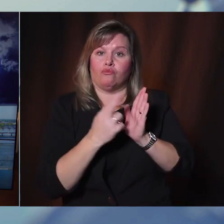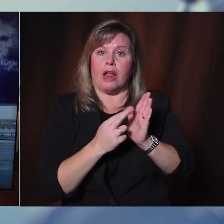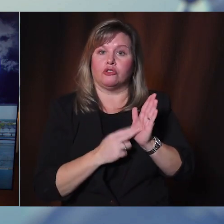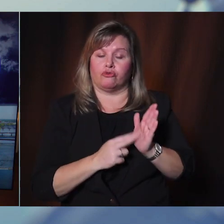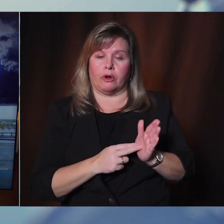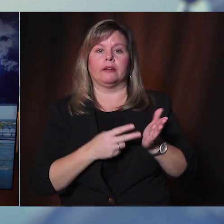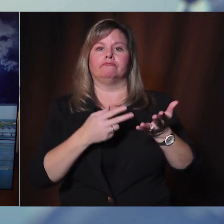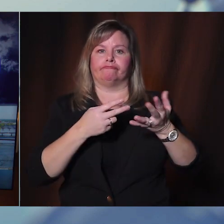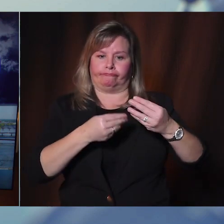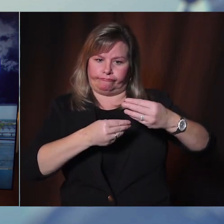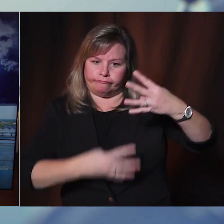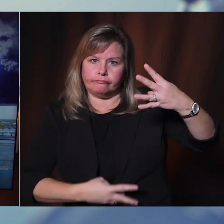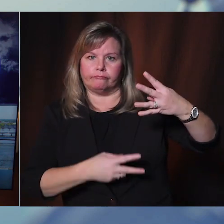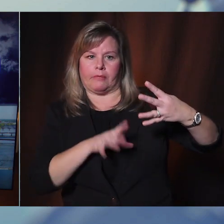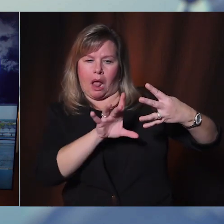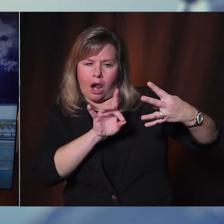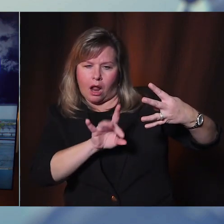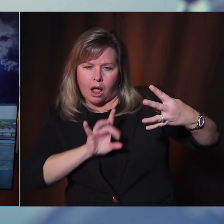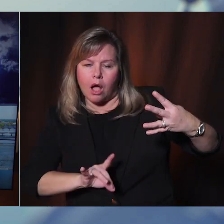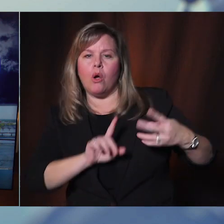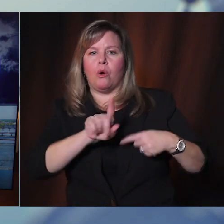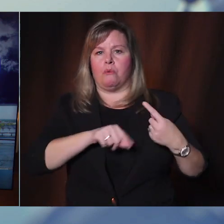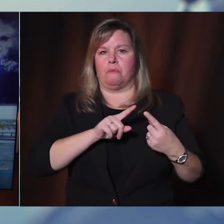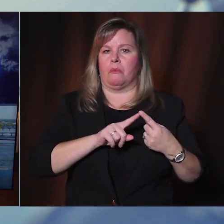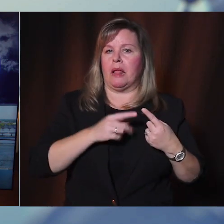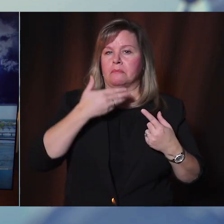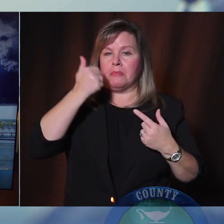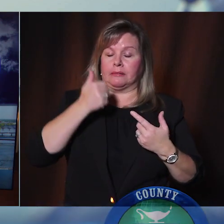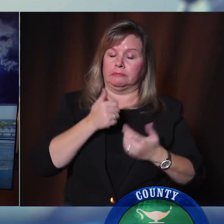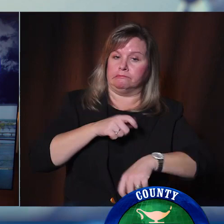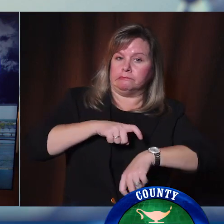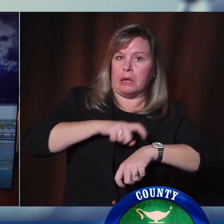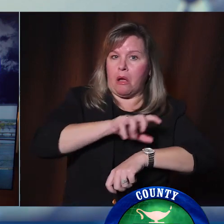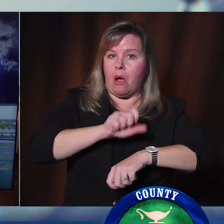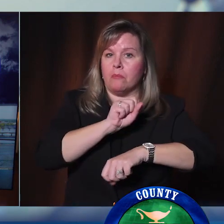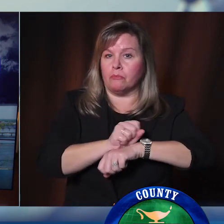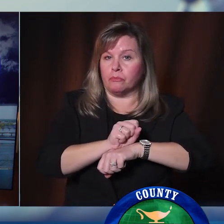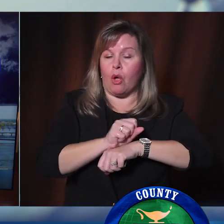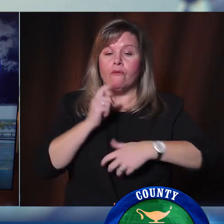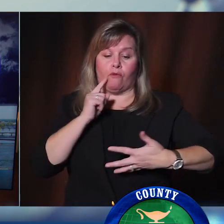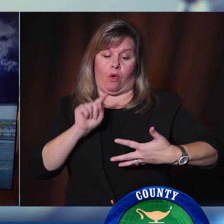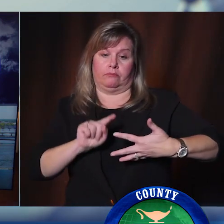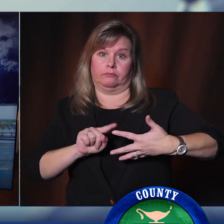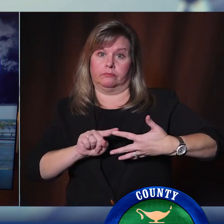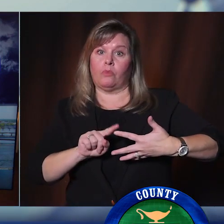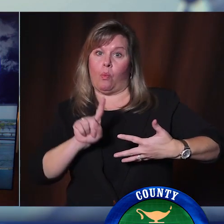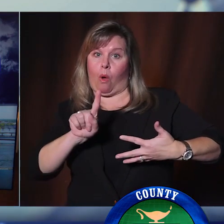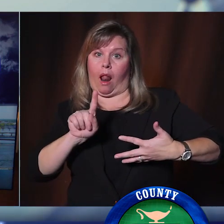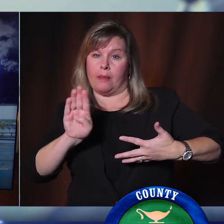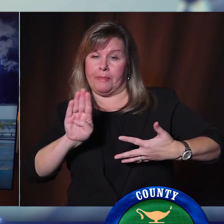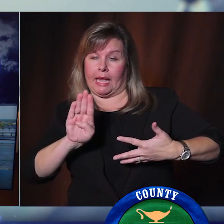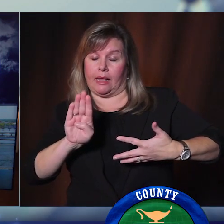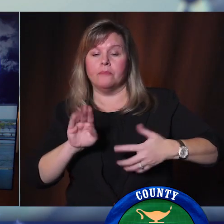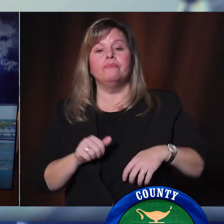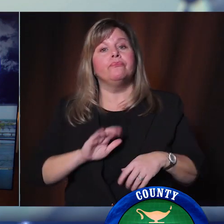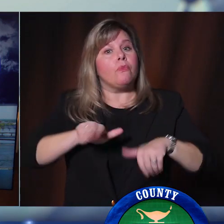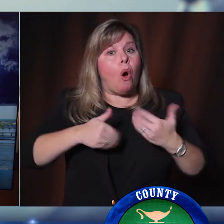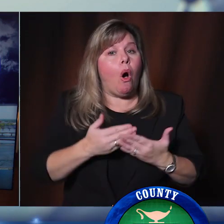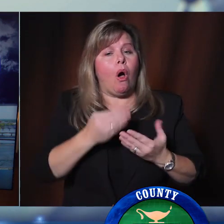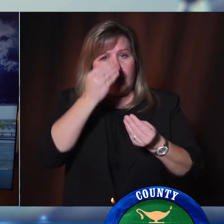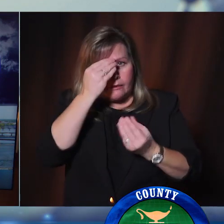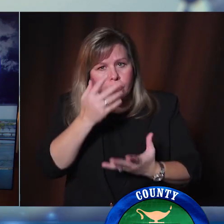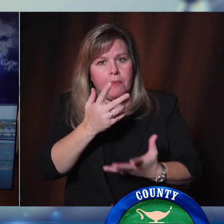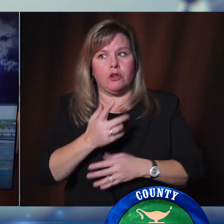for people in Group 1B. That information will include details about where to go for appointments.